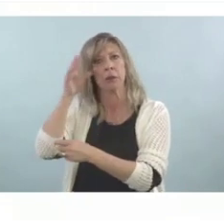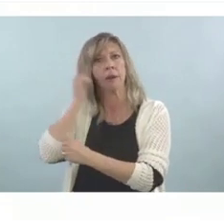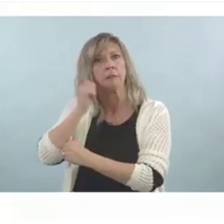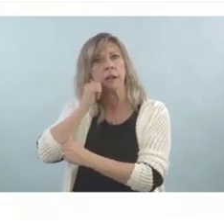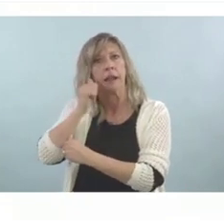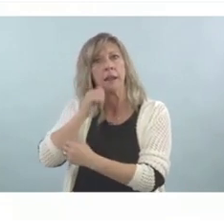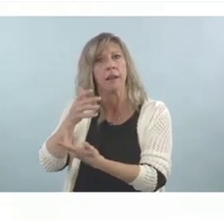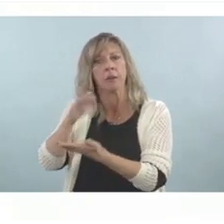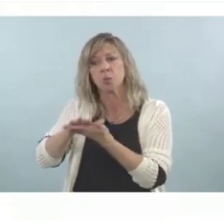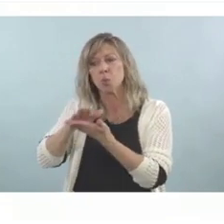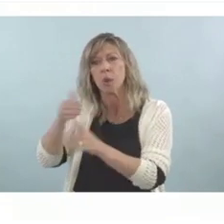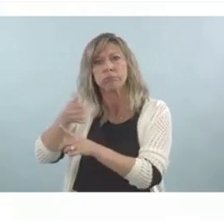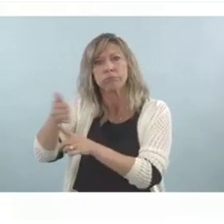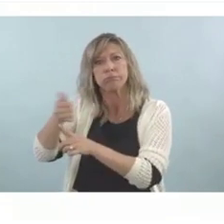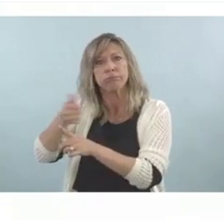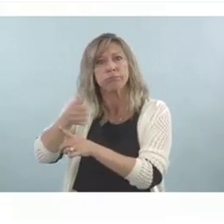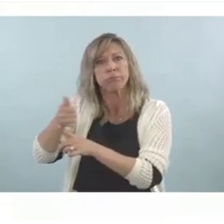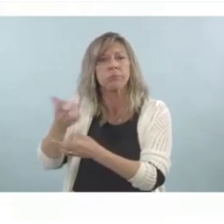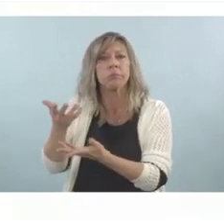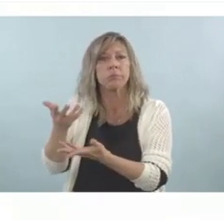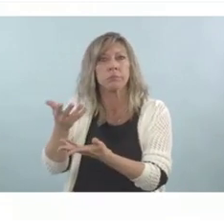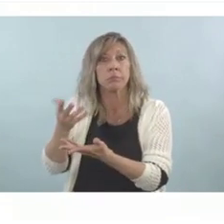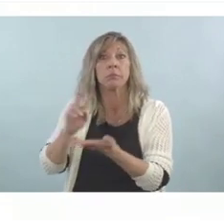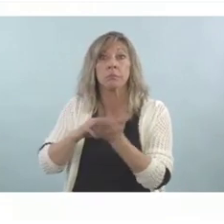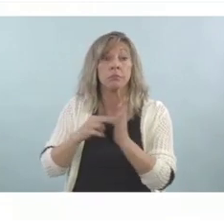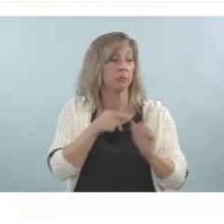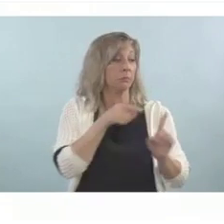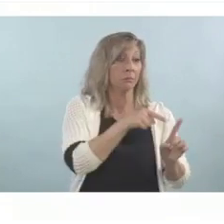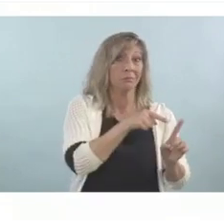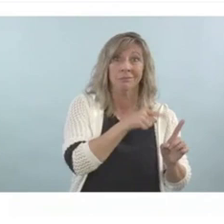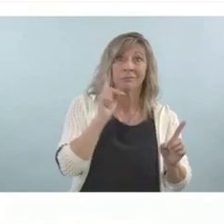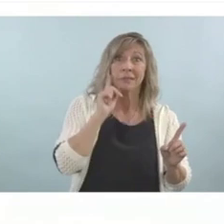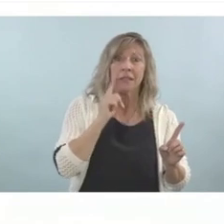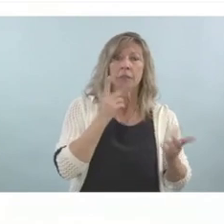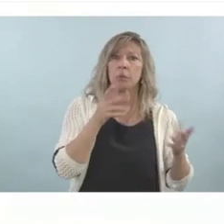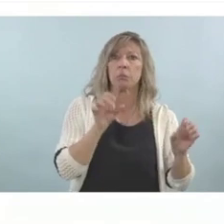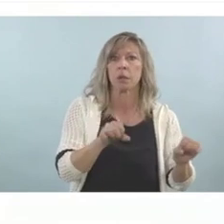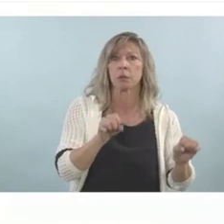a poor attachment to their parents, really.